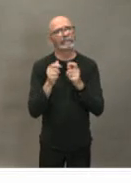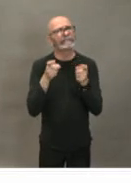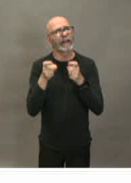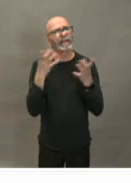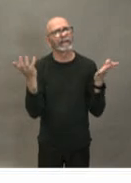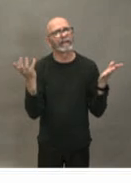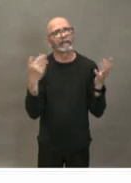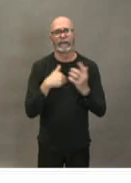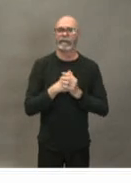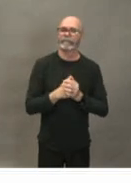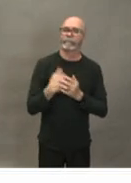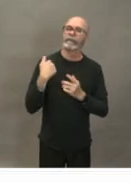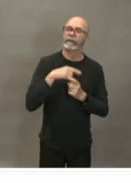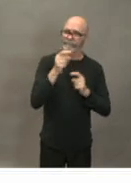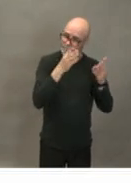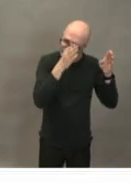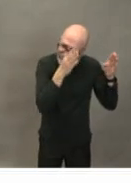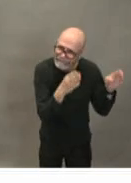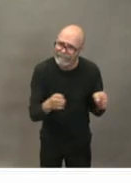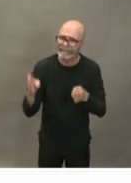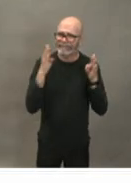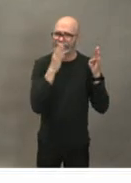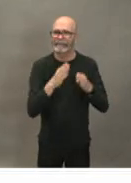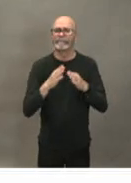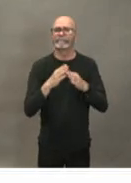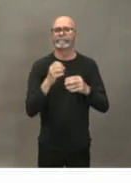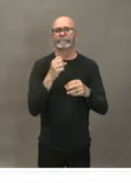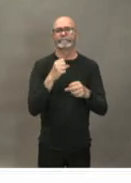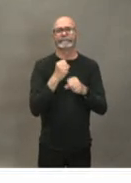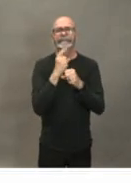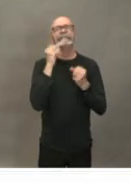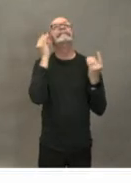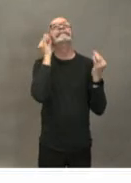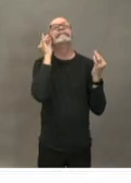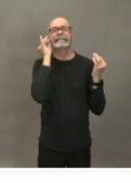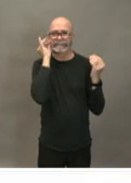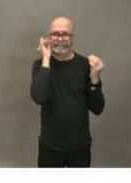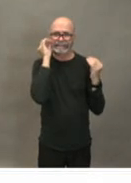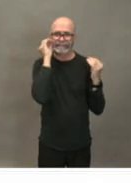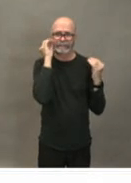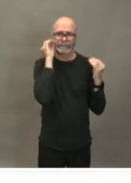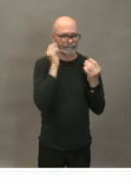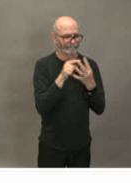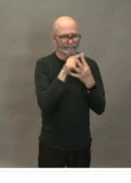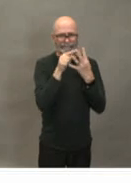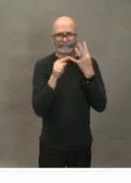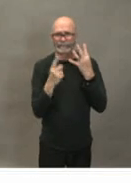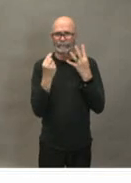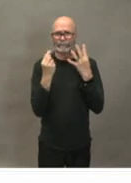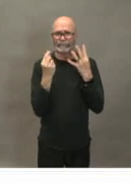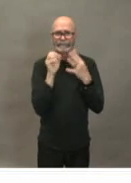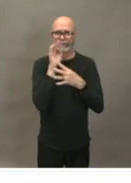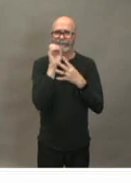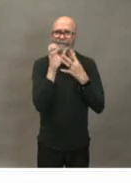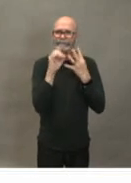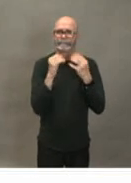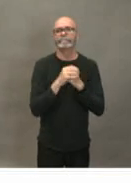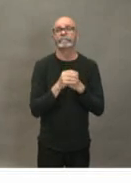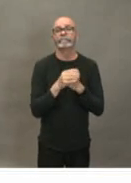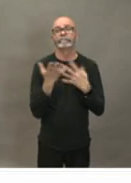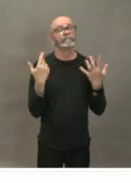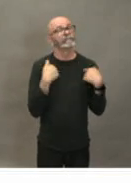and mitigate all in those four key areas our response to date has been based around